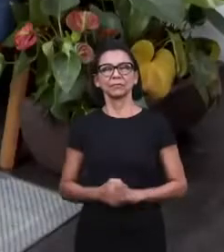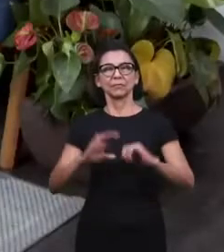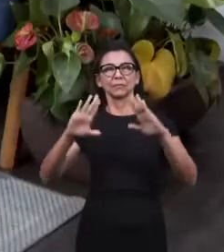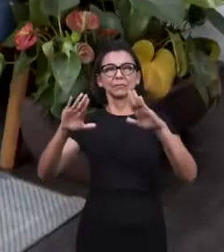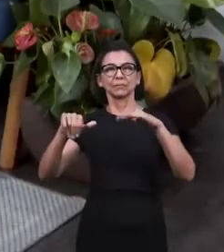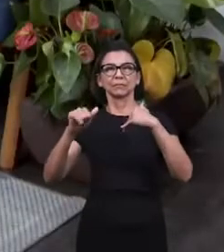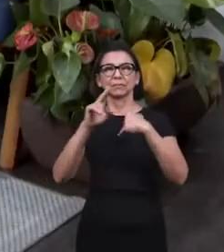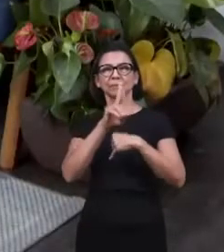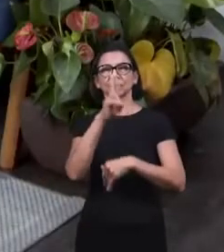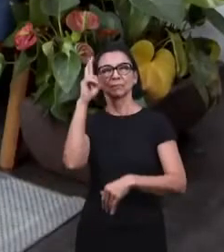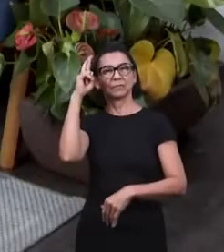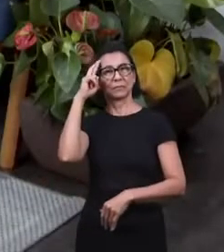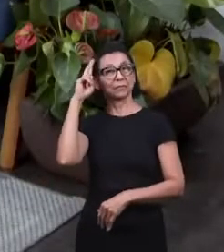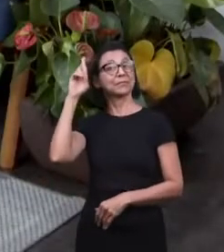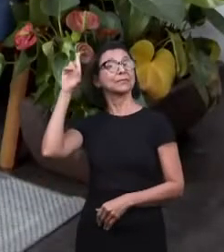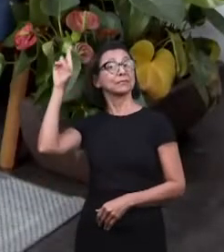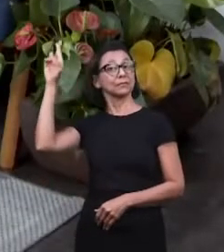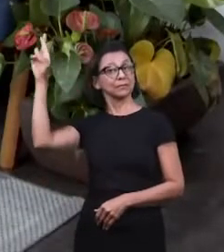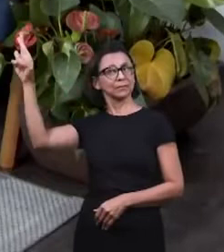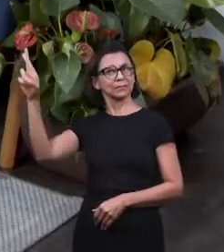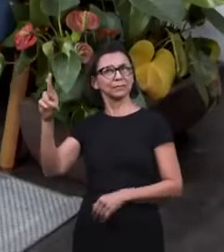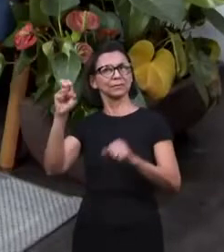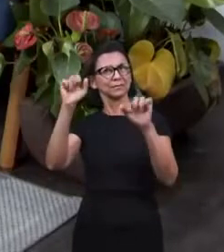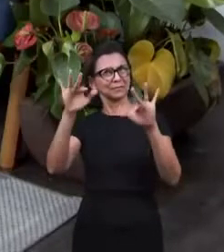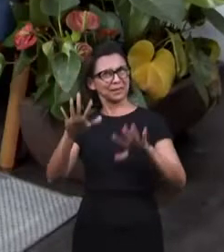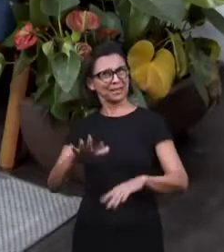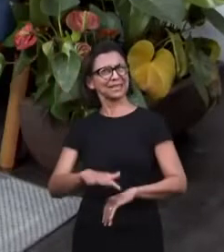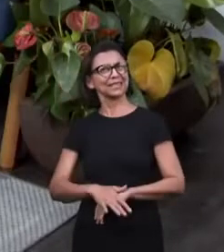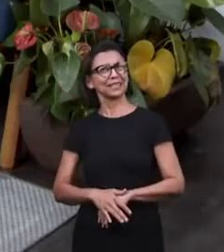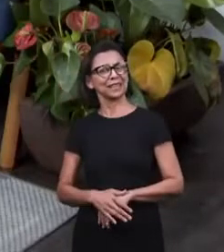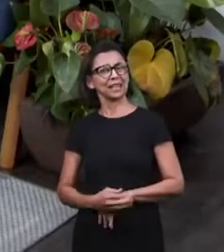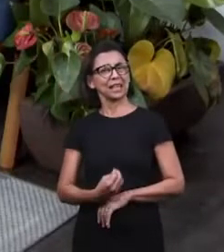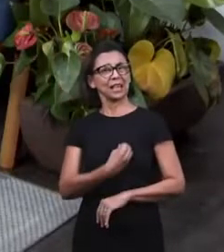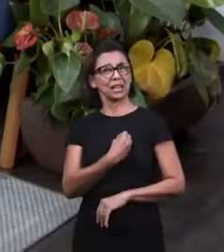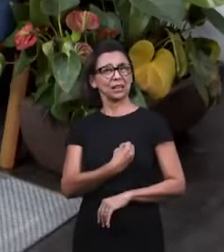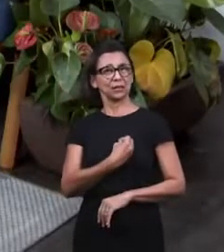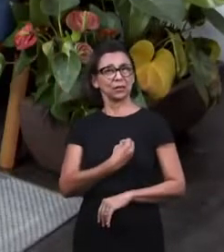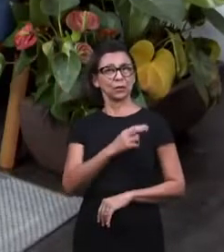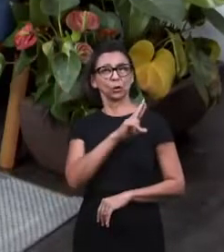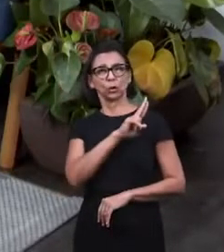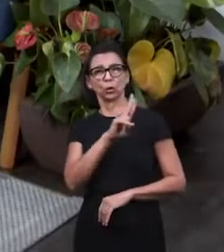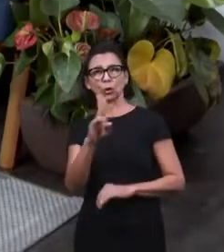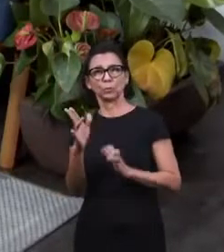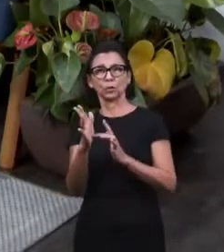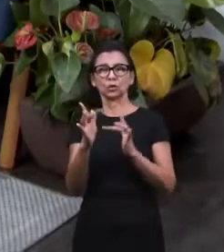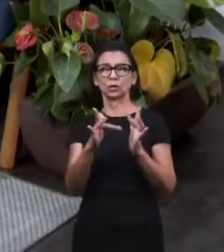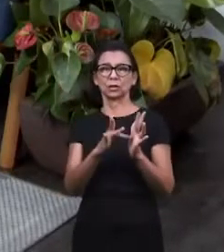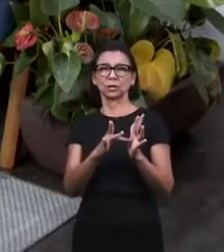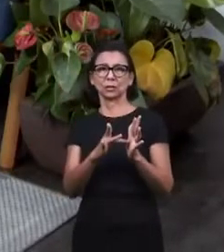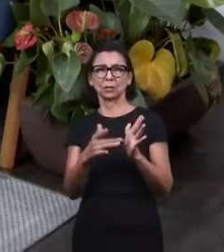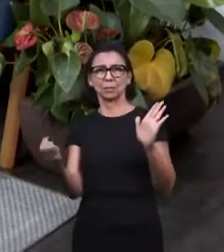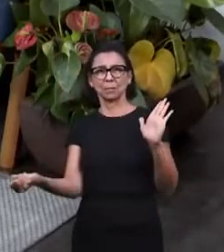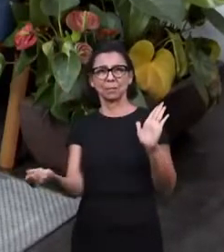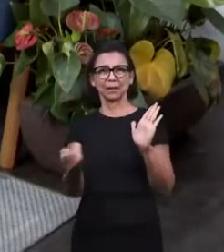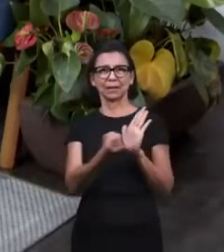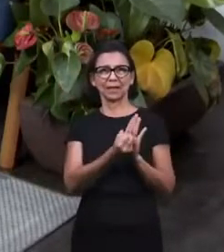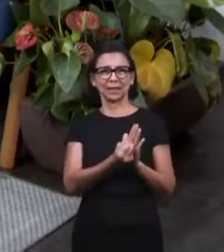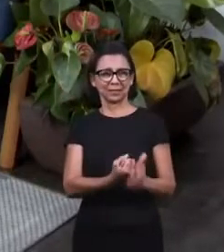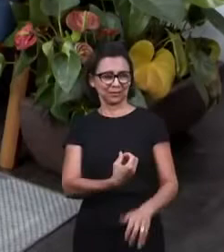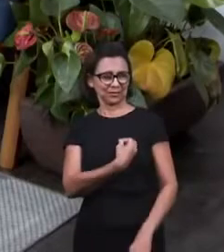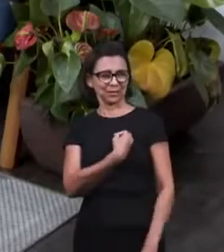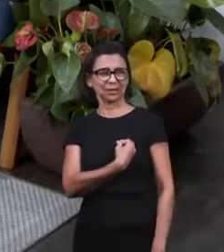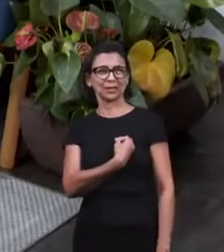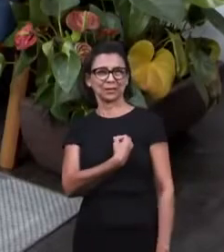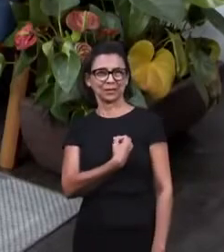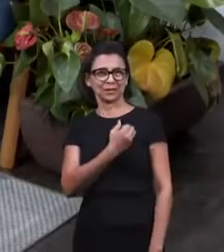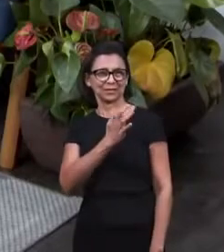Praise be the name of the Lord. What a blessing it is to live. The name of the Lord Jesus marked in our lives. And